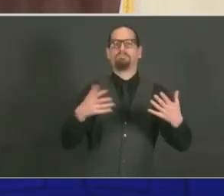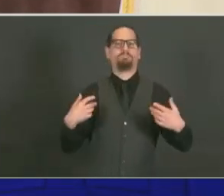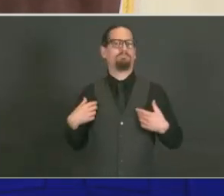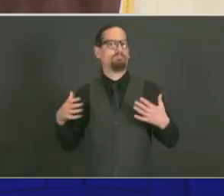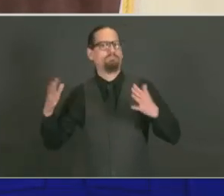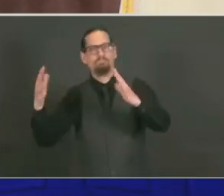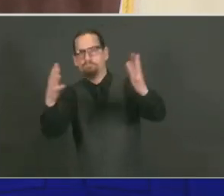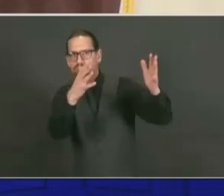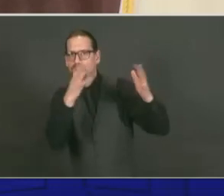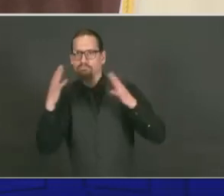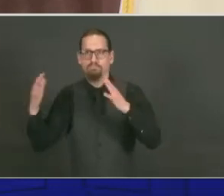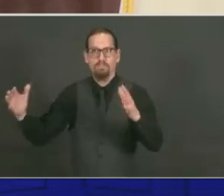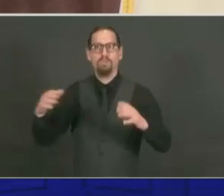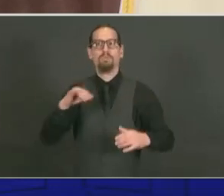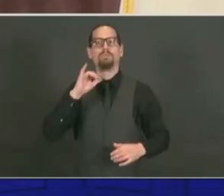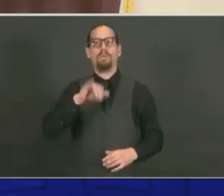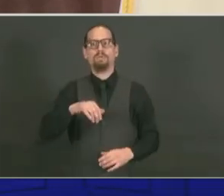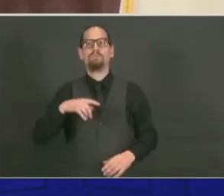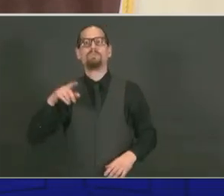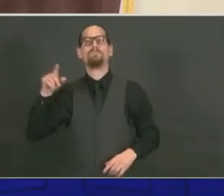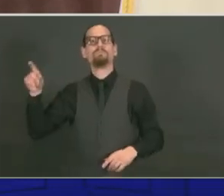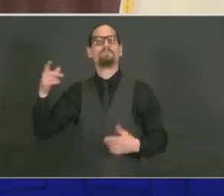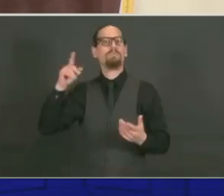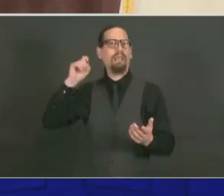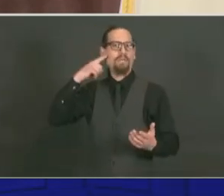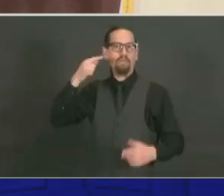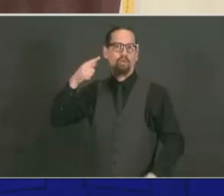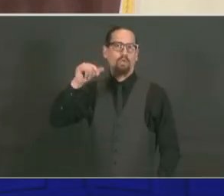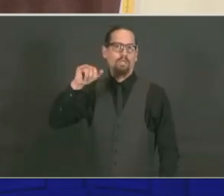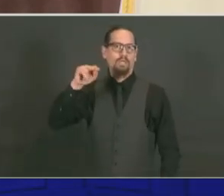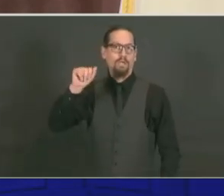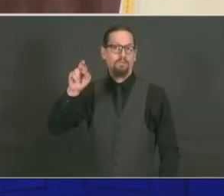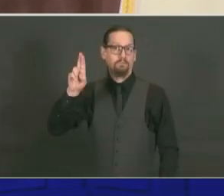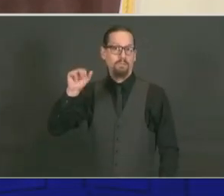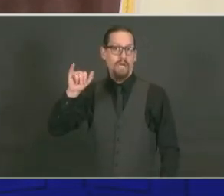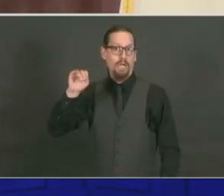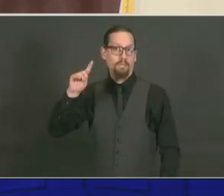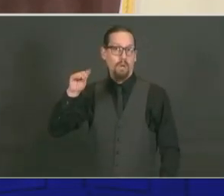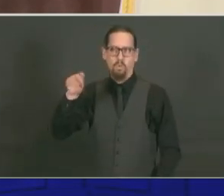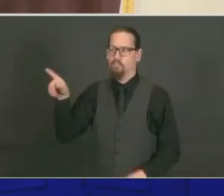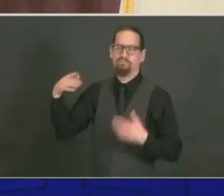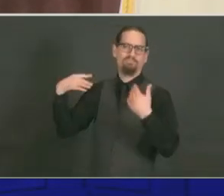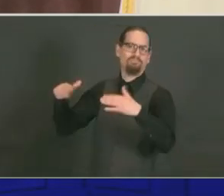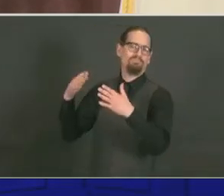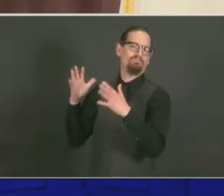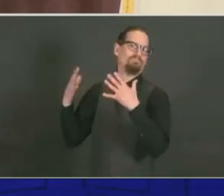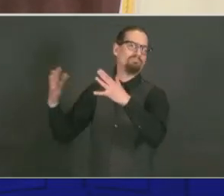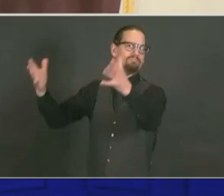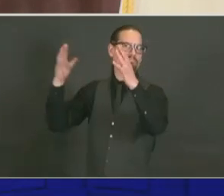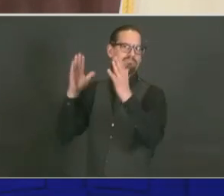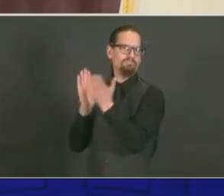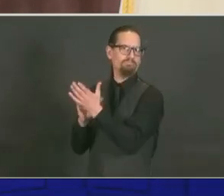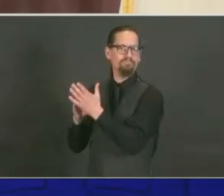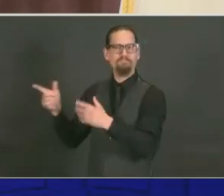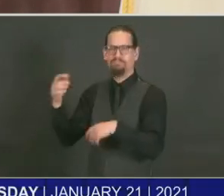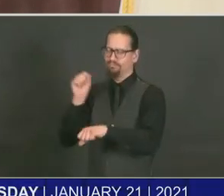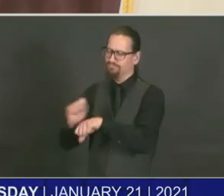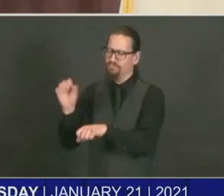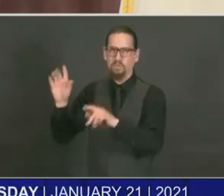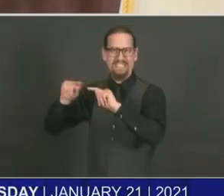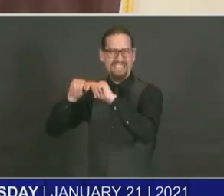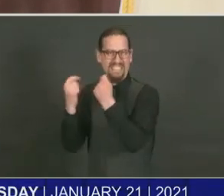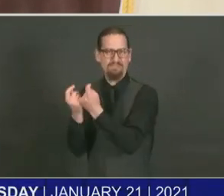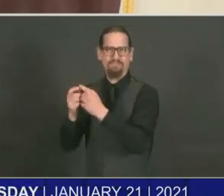and her leadership and the entire team that has worked tremendously. You know, we talked about the pause and what we hoped